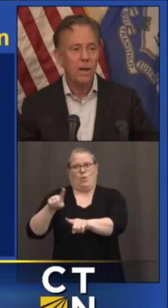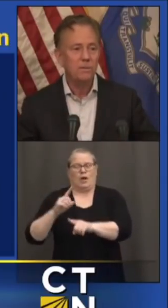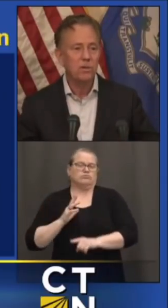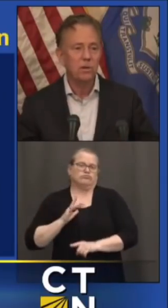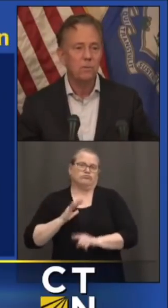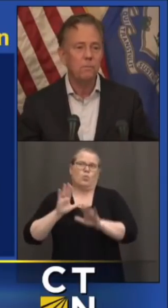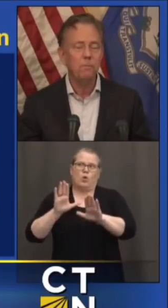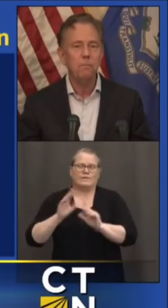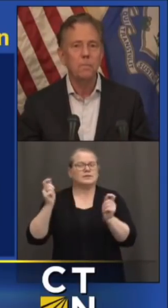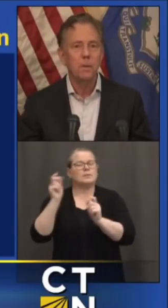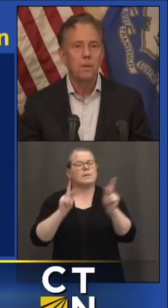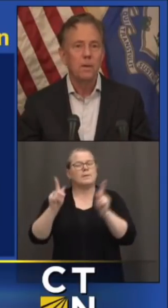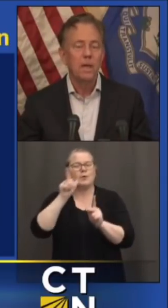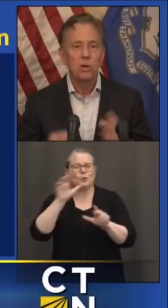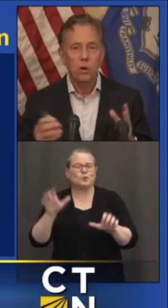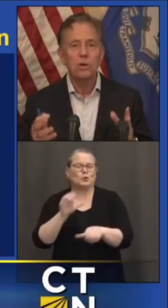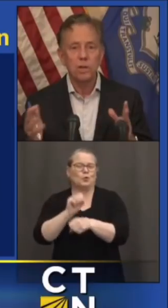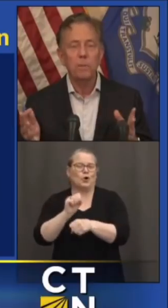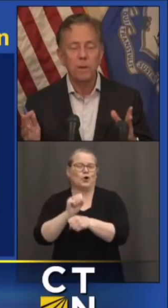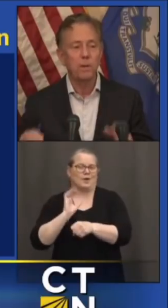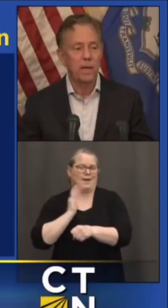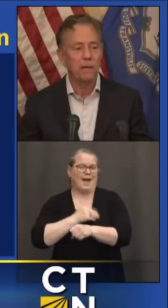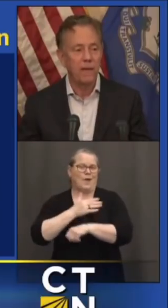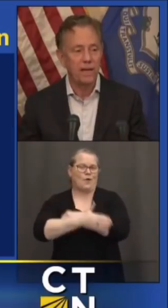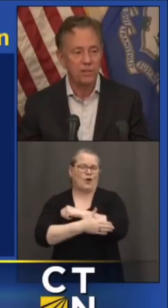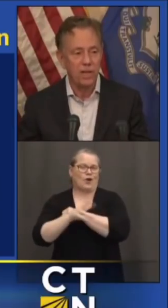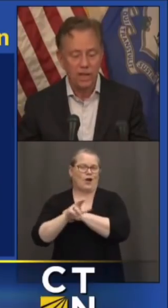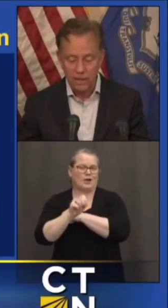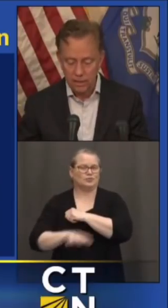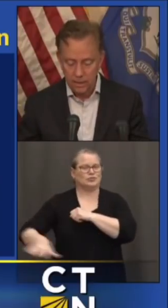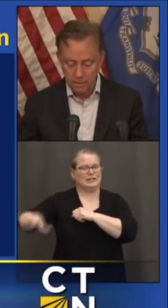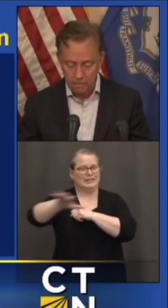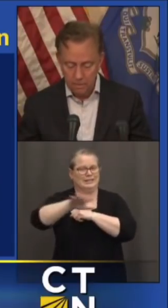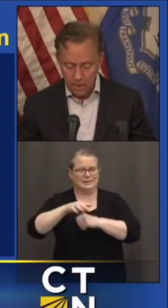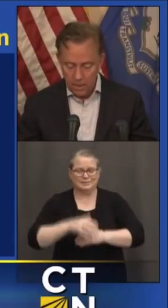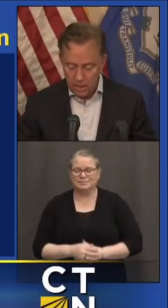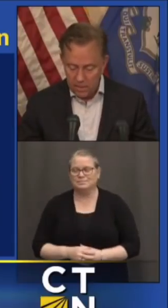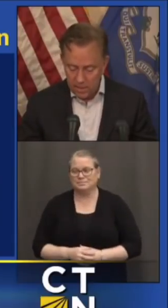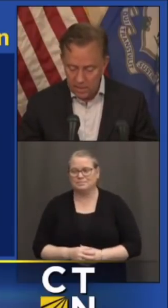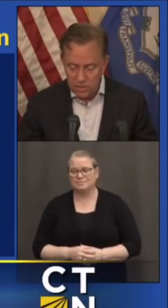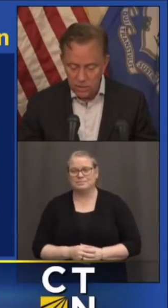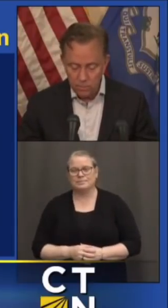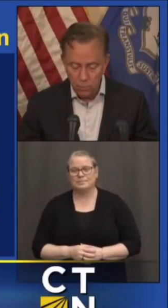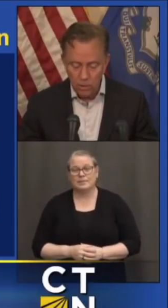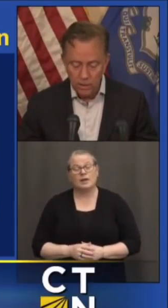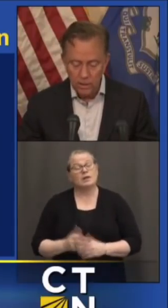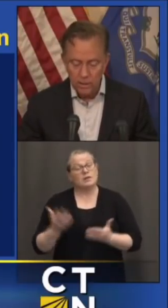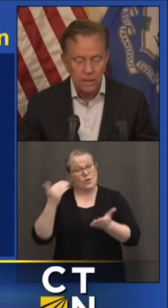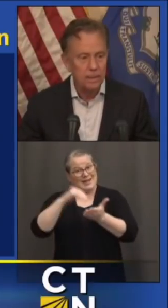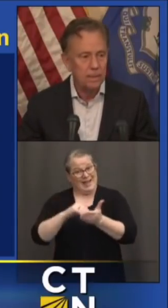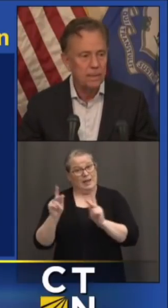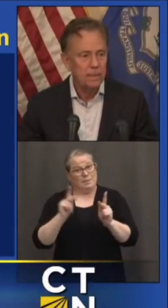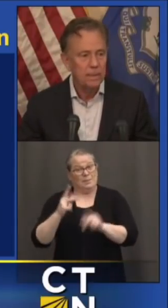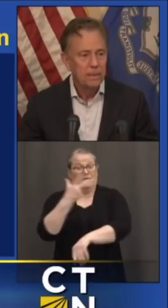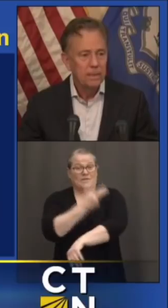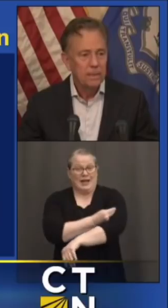All right. So encouraging people to get vaccinated. I think this is important.